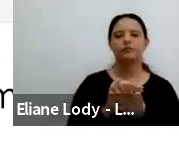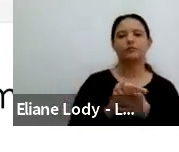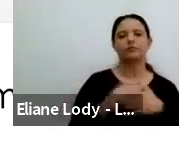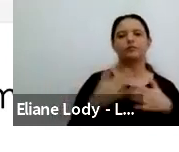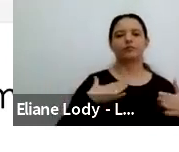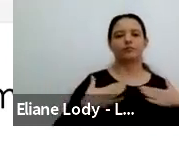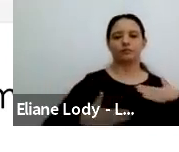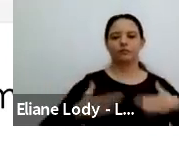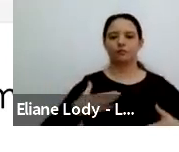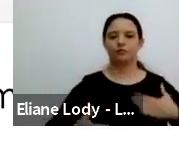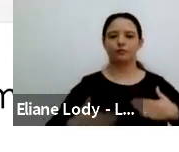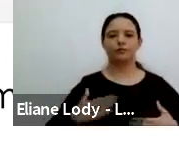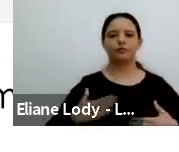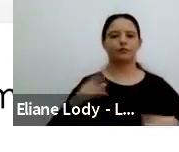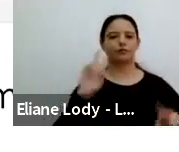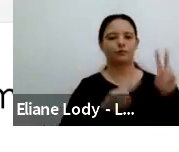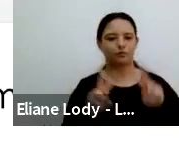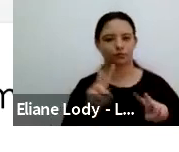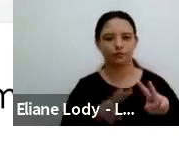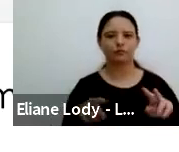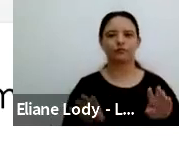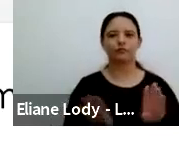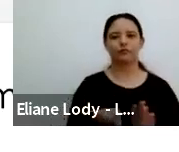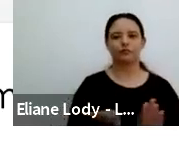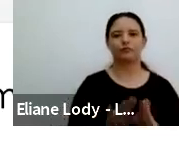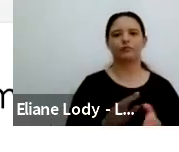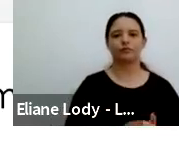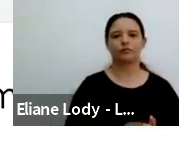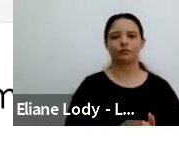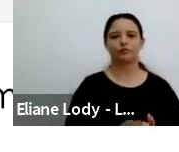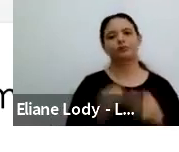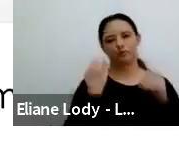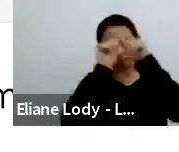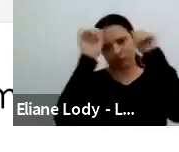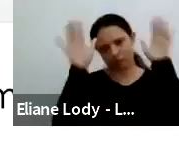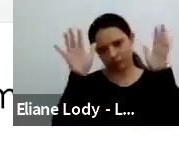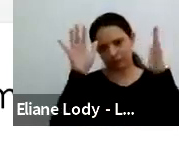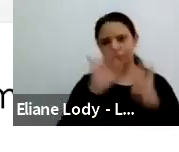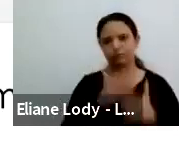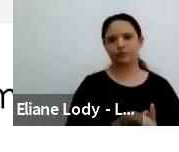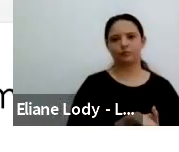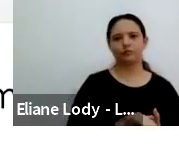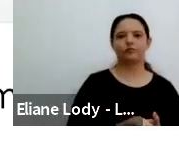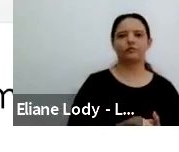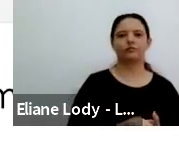especially in the first weeks on the expert knowledge of Ugandan field assistants, particularly Moses.